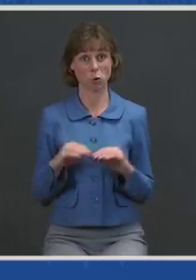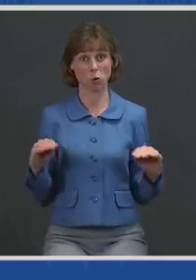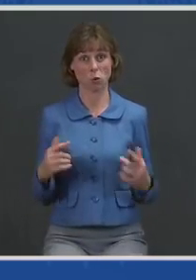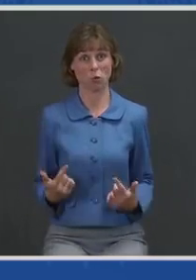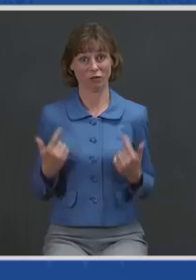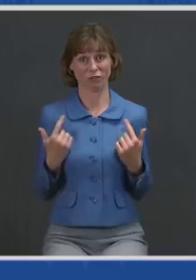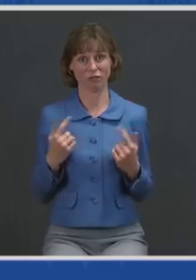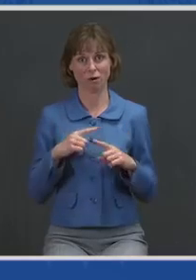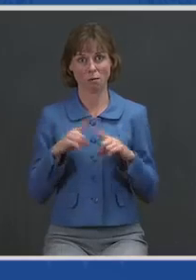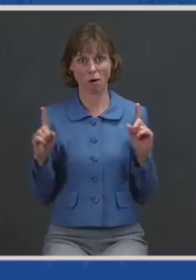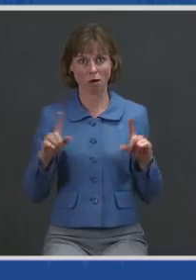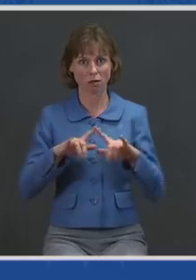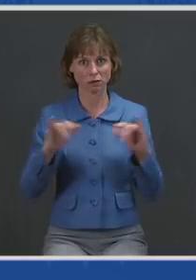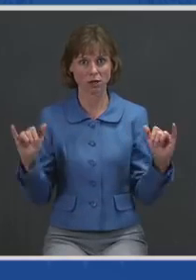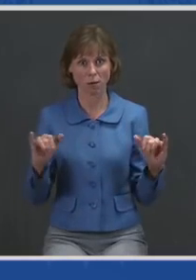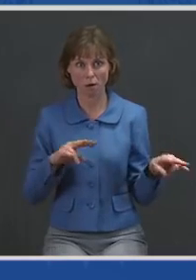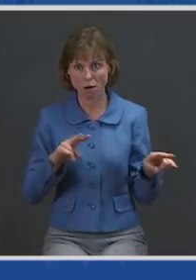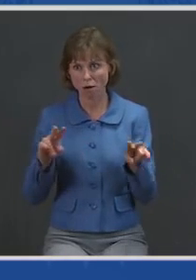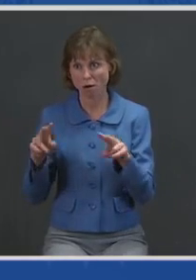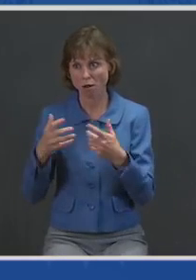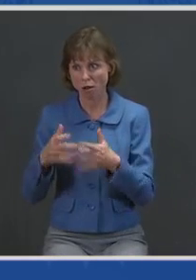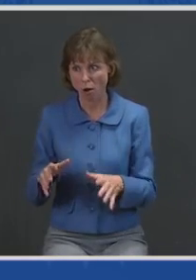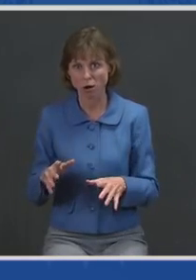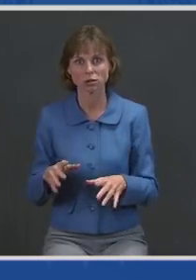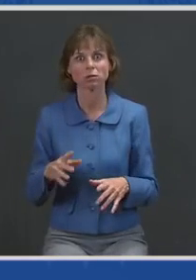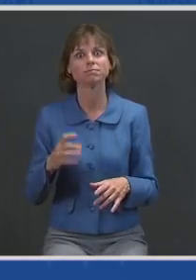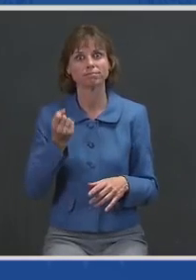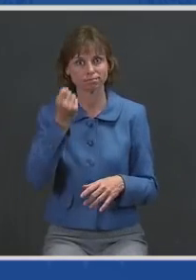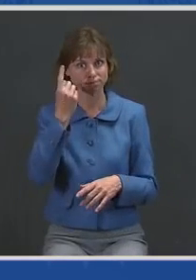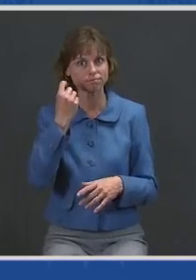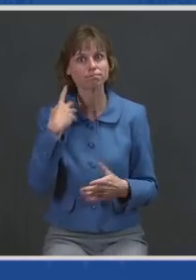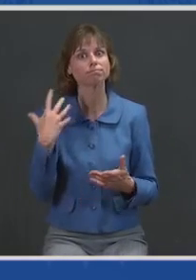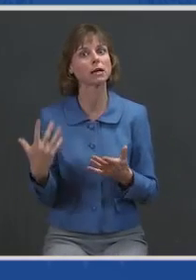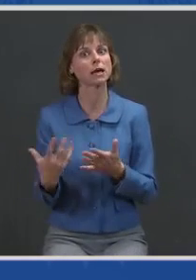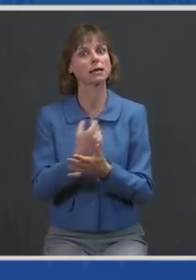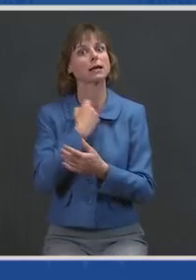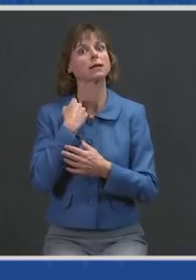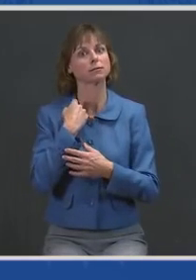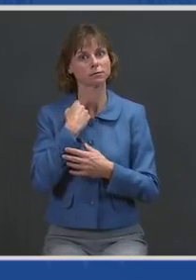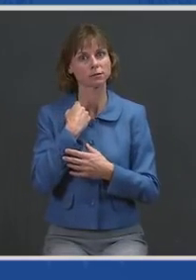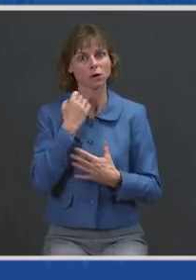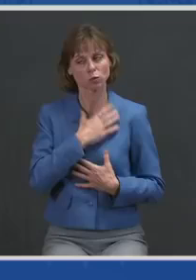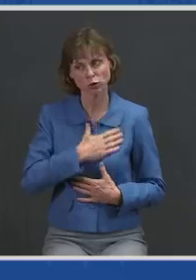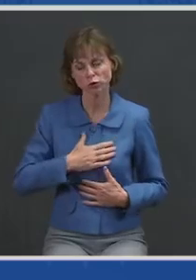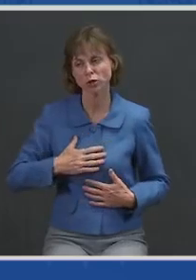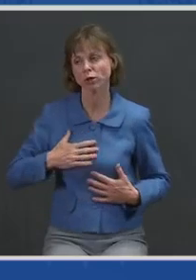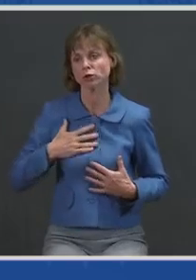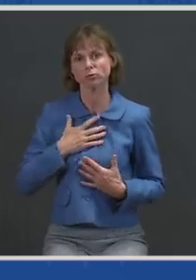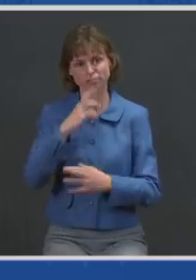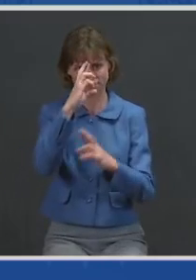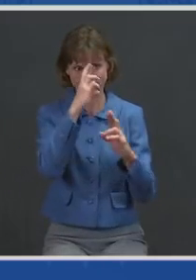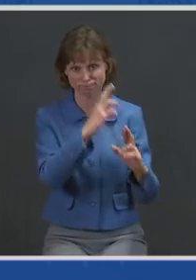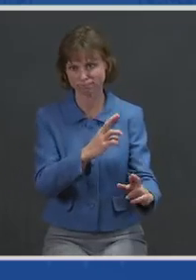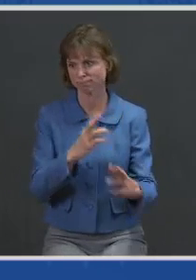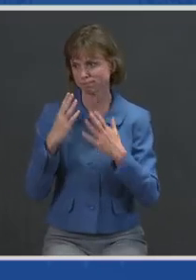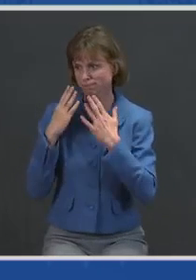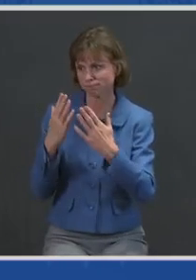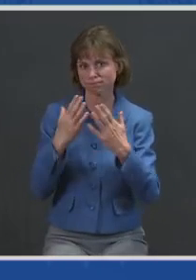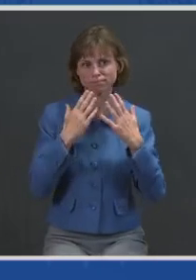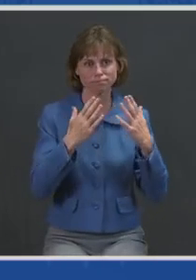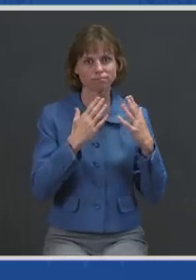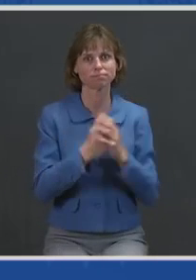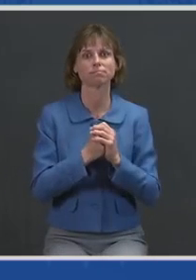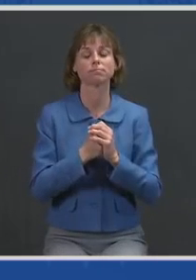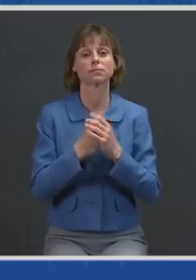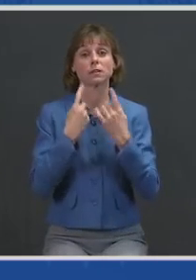there was to gain in appreciation, respect, and gratitude. Finding light in the darkness